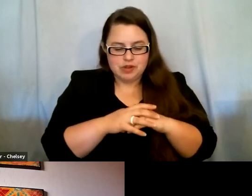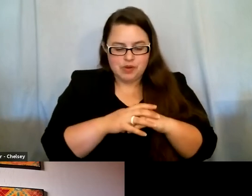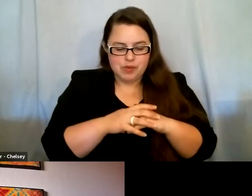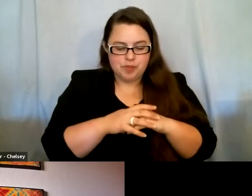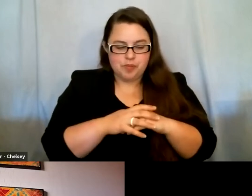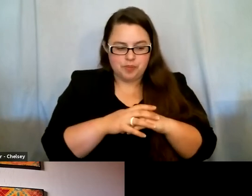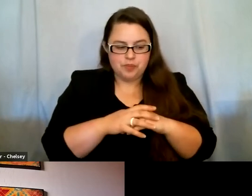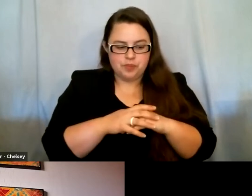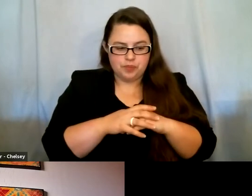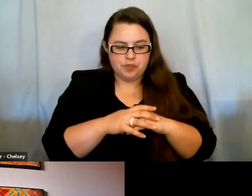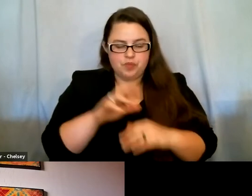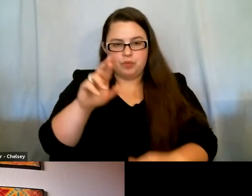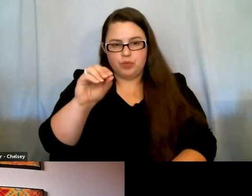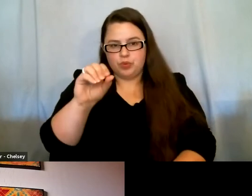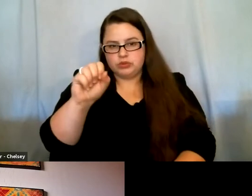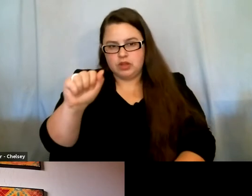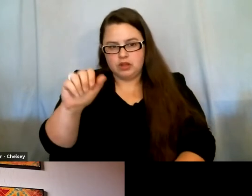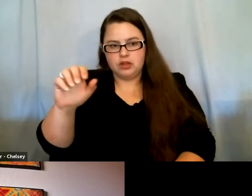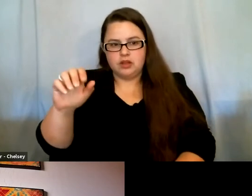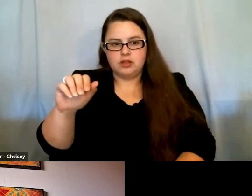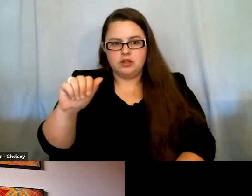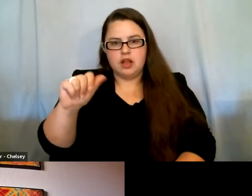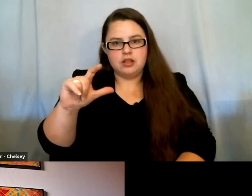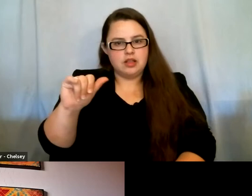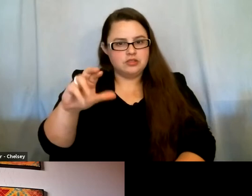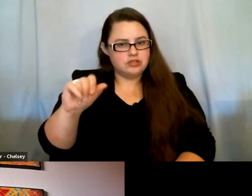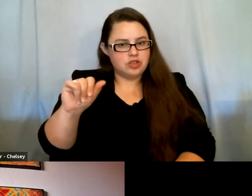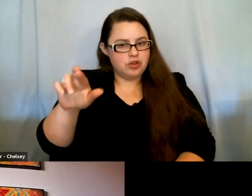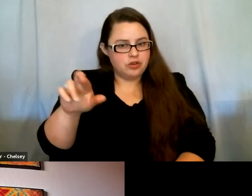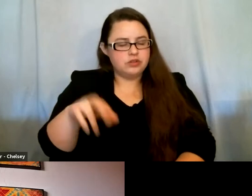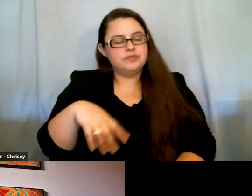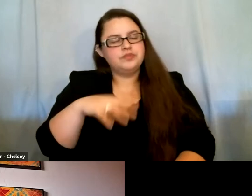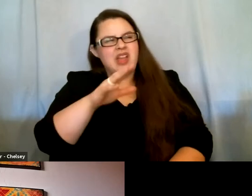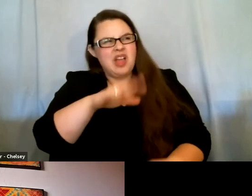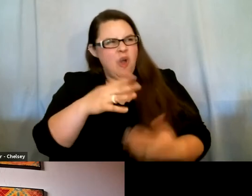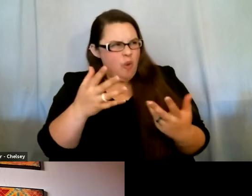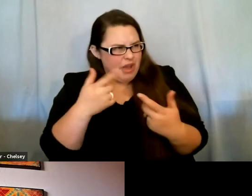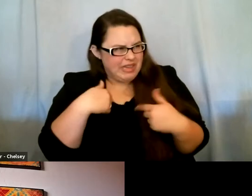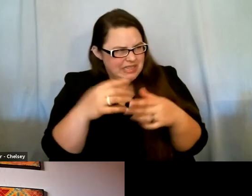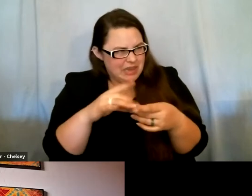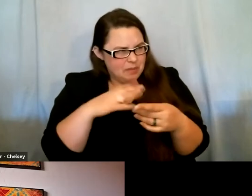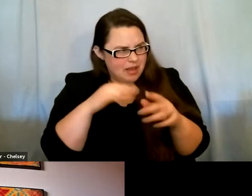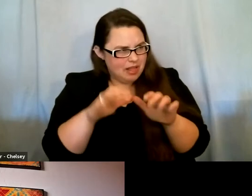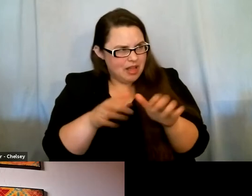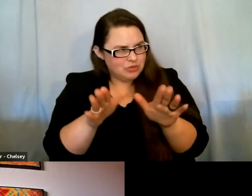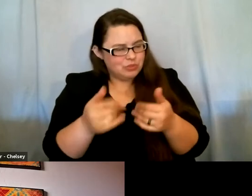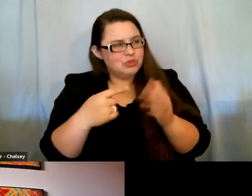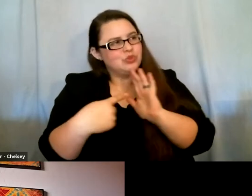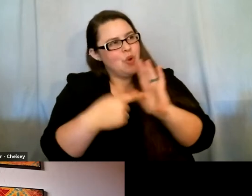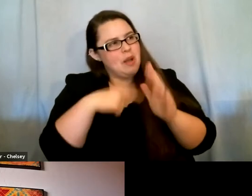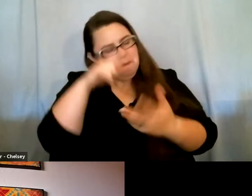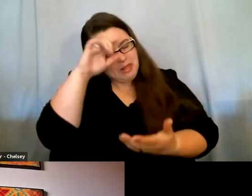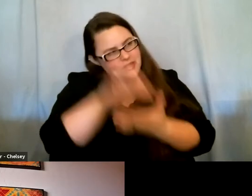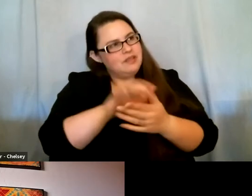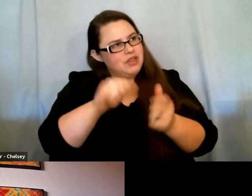This is from Rosa Alcarzad. What can I say in my classroom to show that I believe in redemption? I do